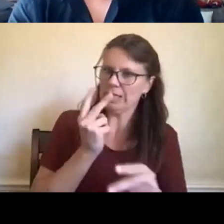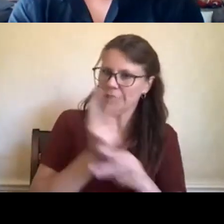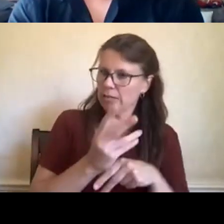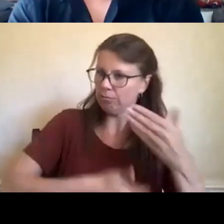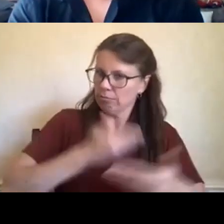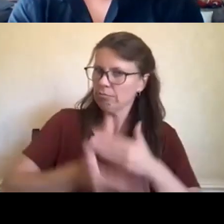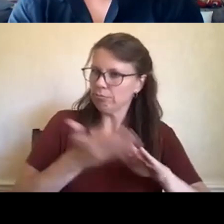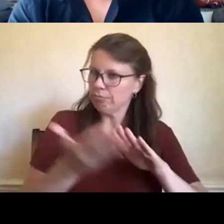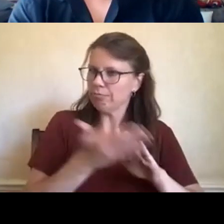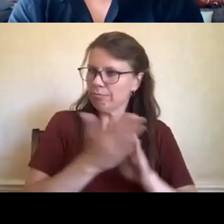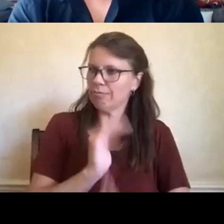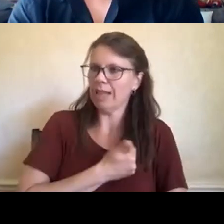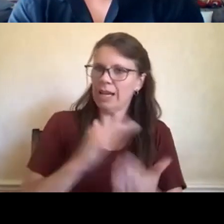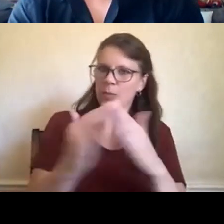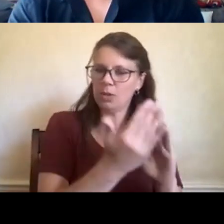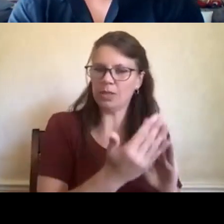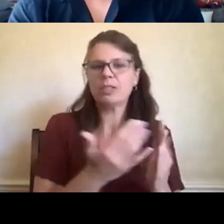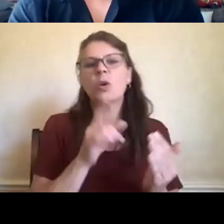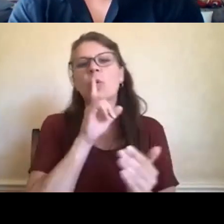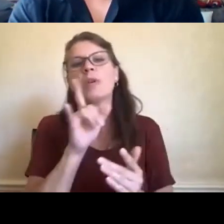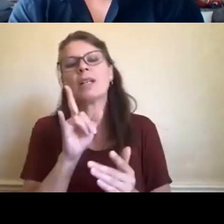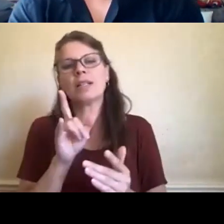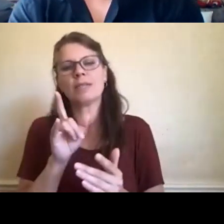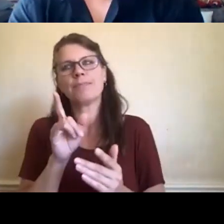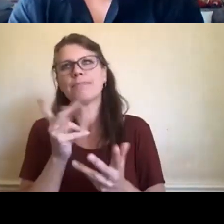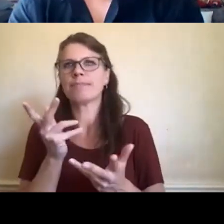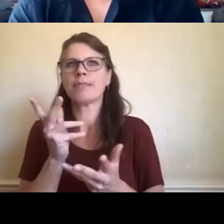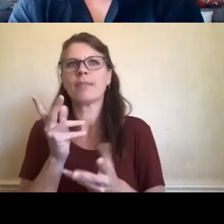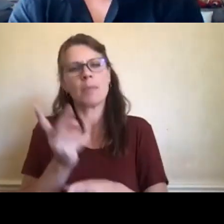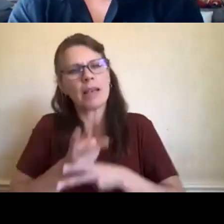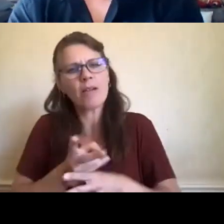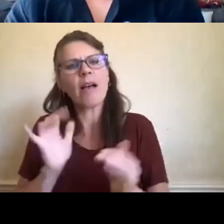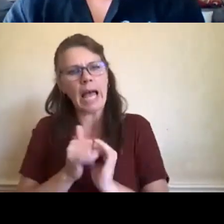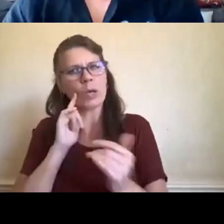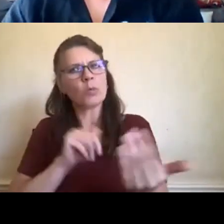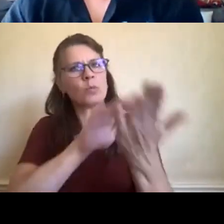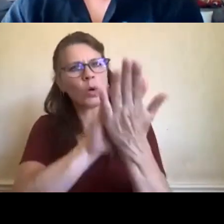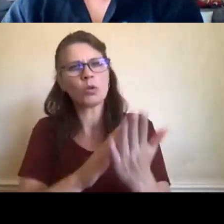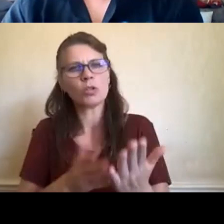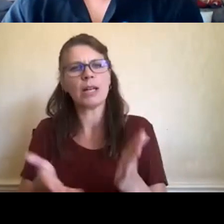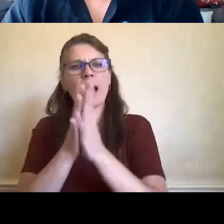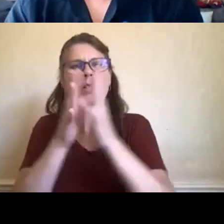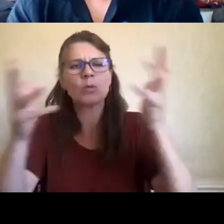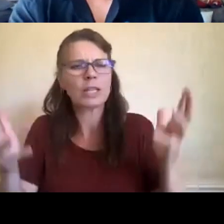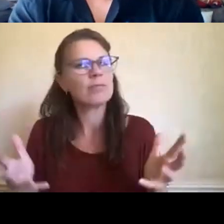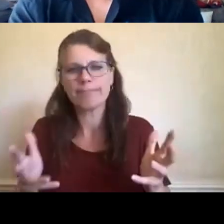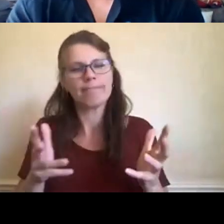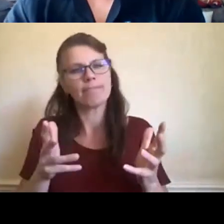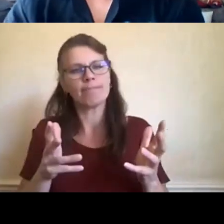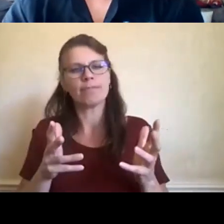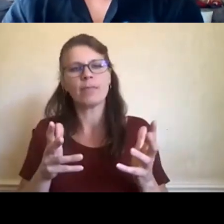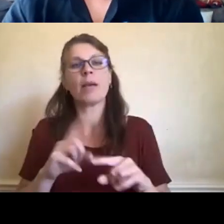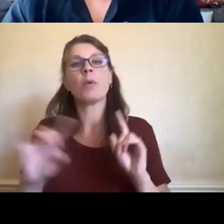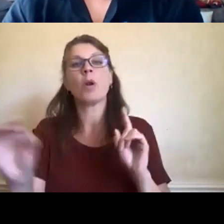in how you approach them. And I, I think the last piece is that, you know, we're looking at innovative ways. We're looking